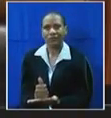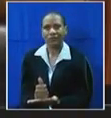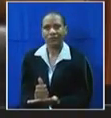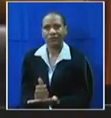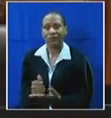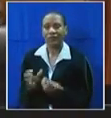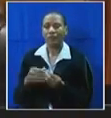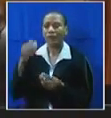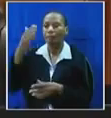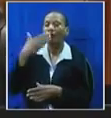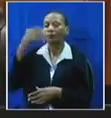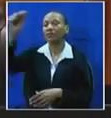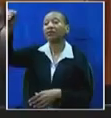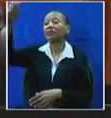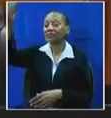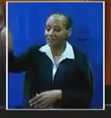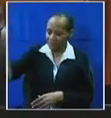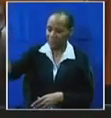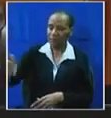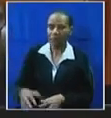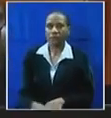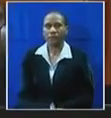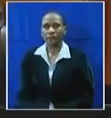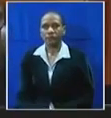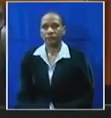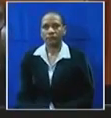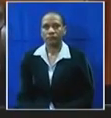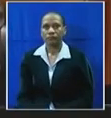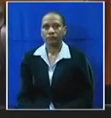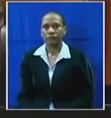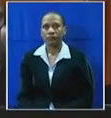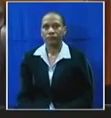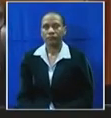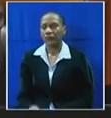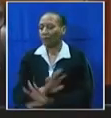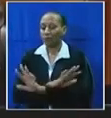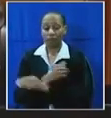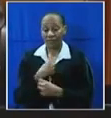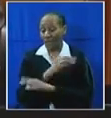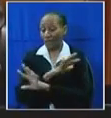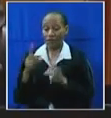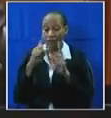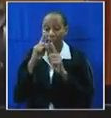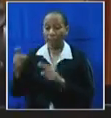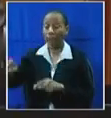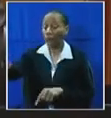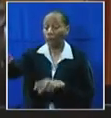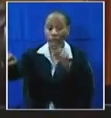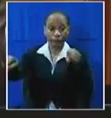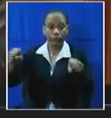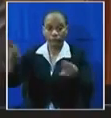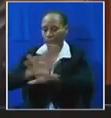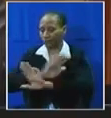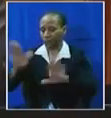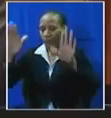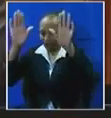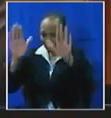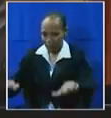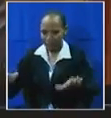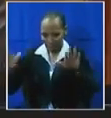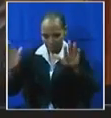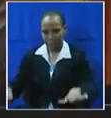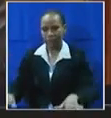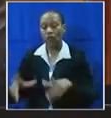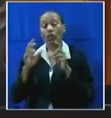Honorable Majestri Mini, please take your seat. I have not pointed at you. Please sit. Honorable Malema.